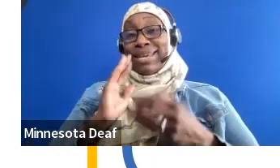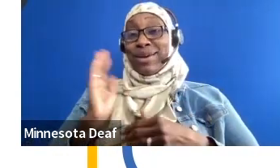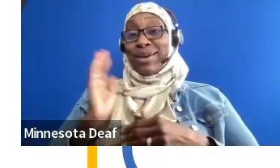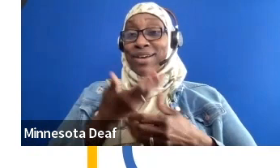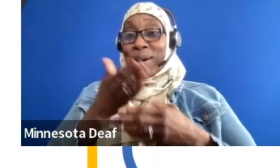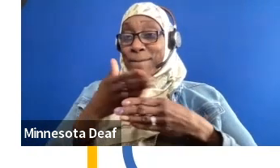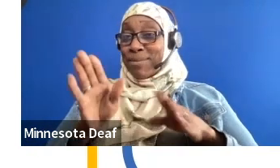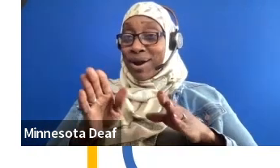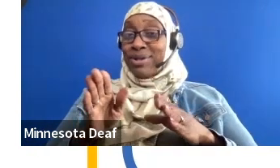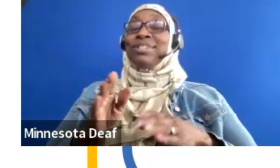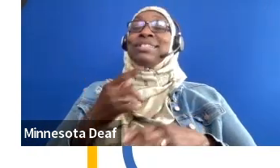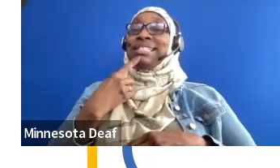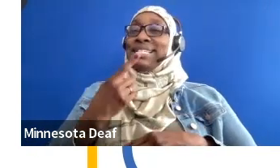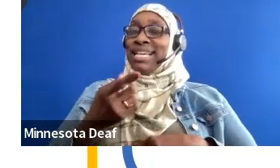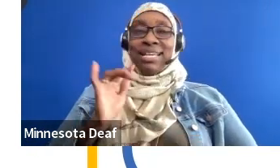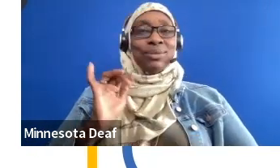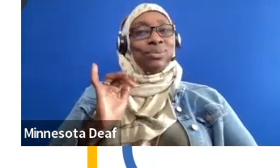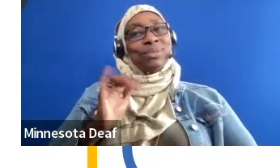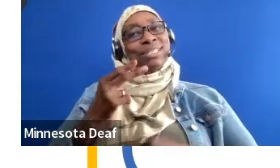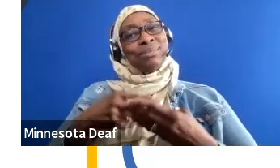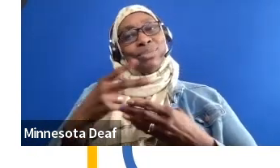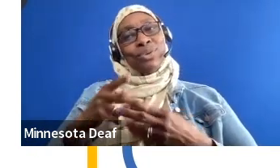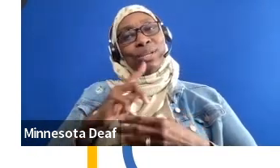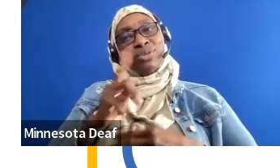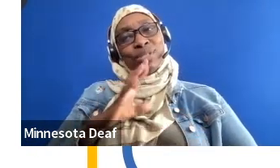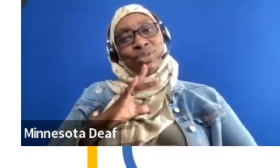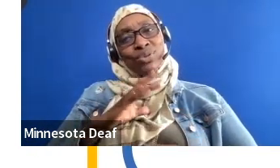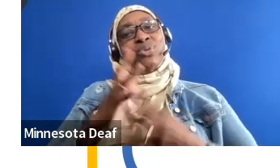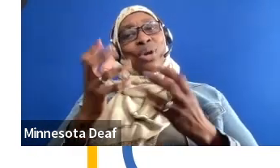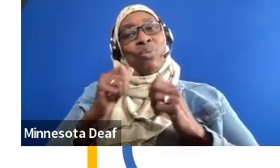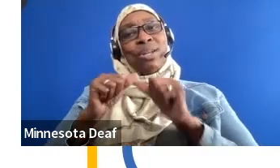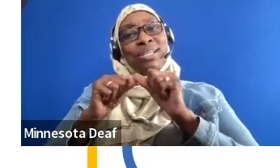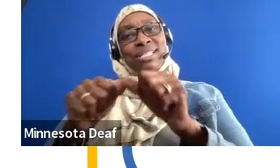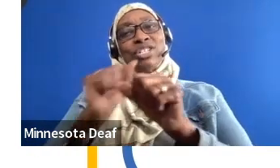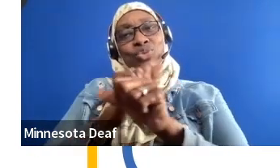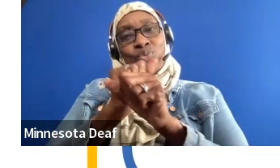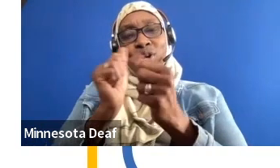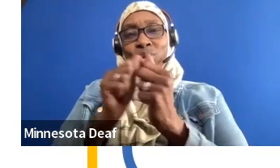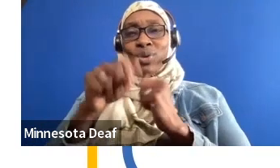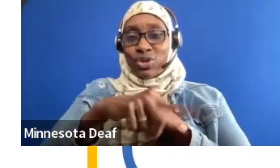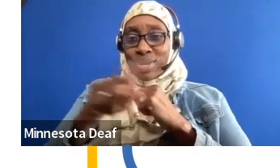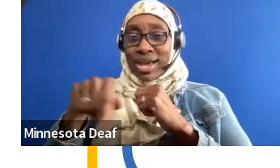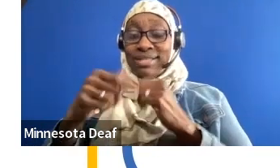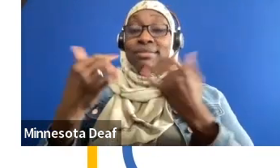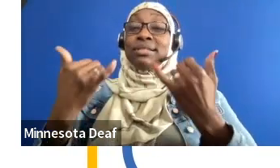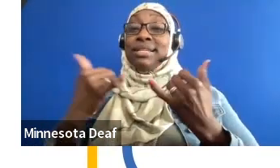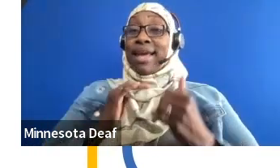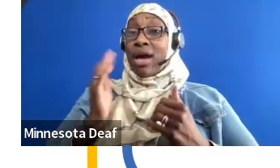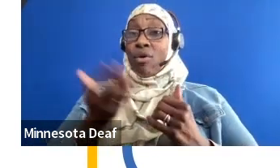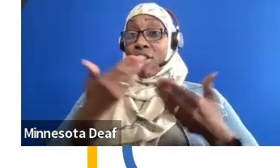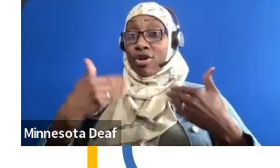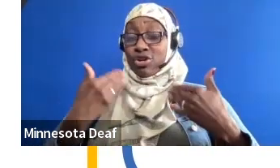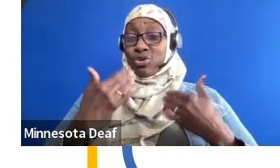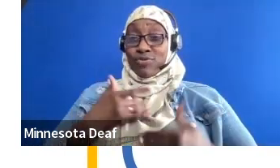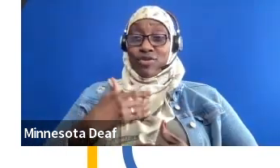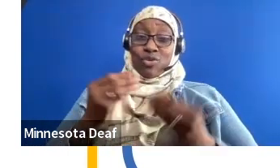Career readiness students have said that they feel much more confident finding and keeping a job, writing resumes, letters, interviewing. That's super